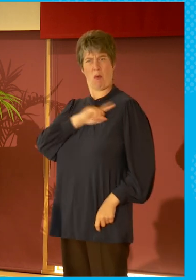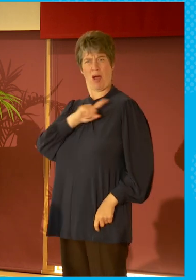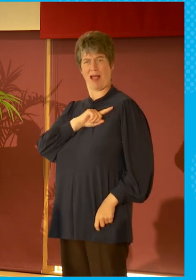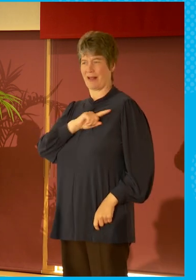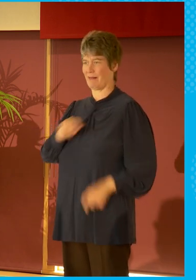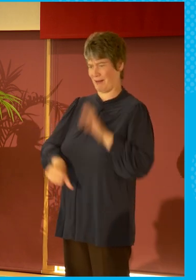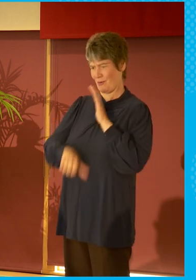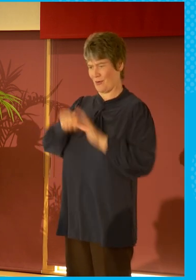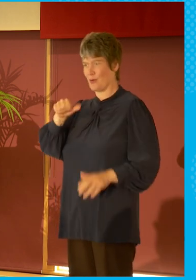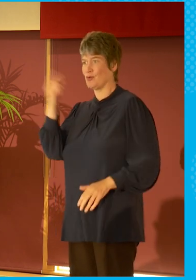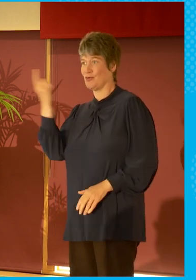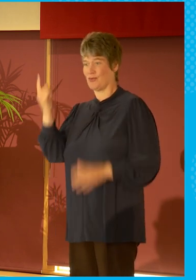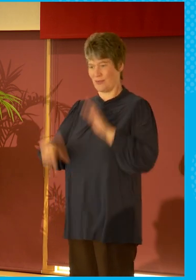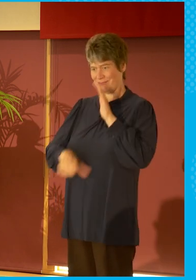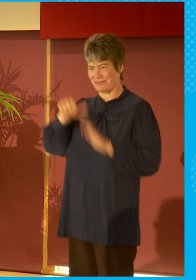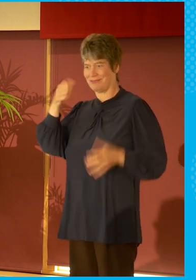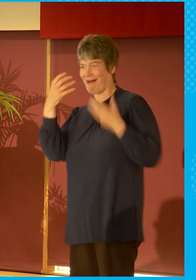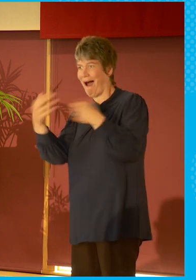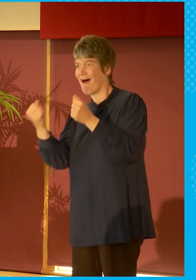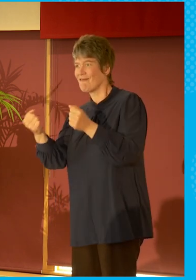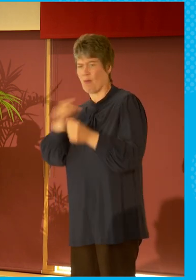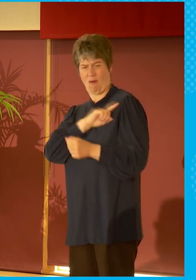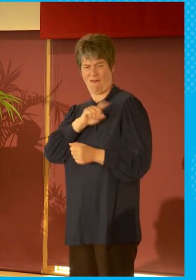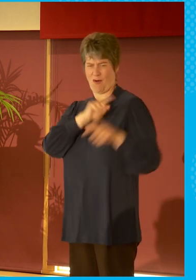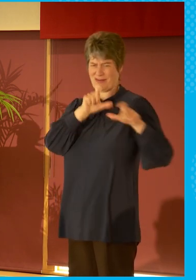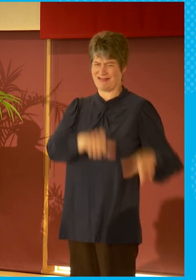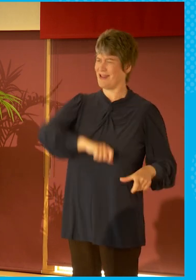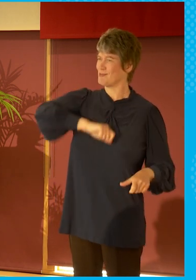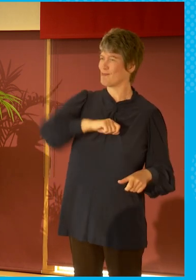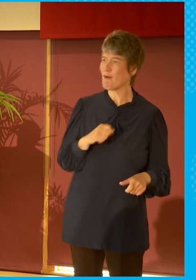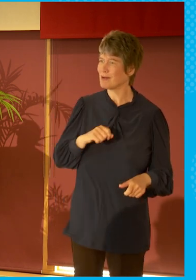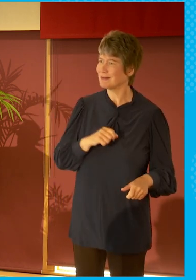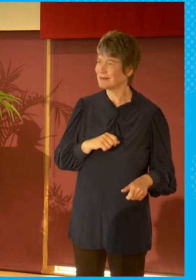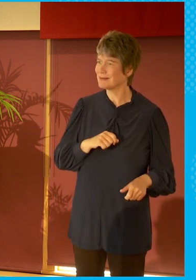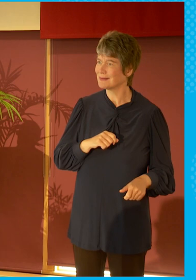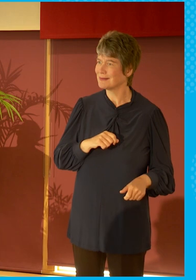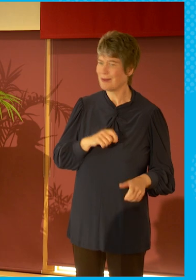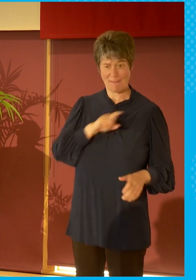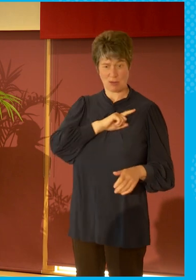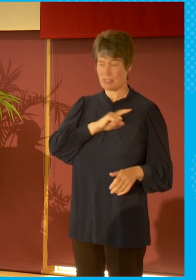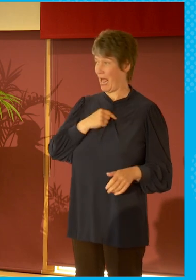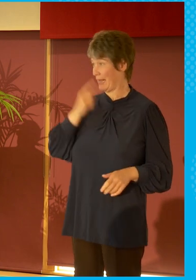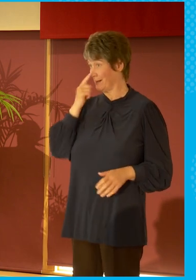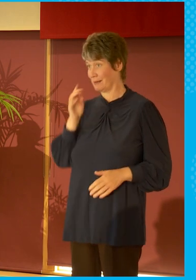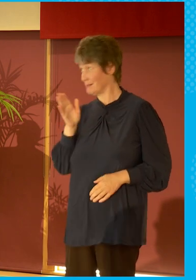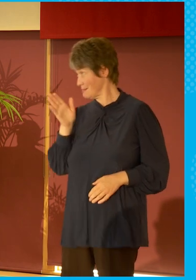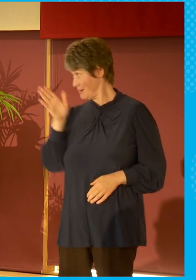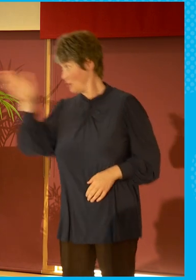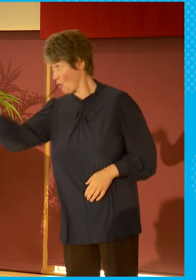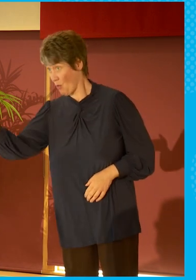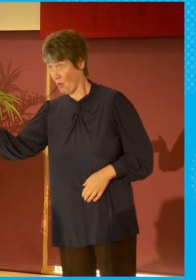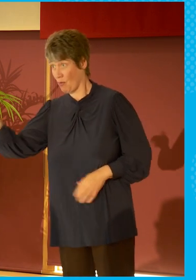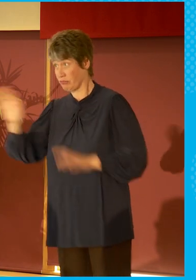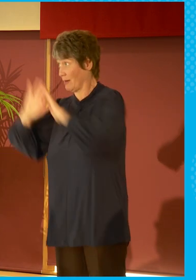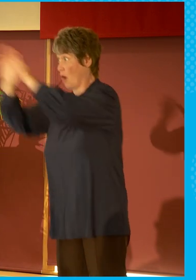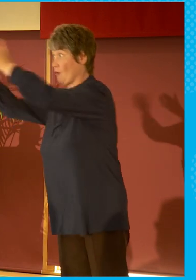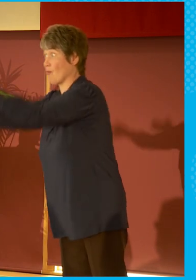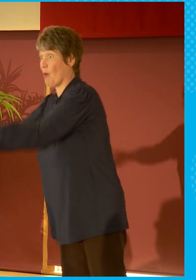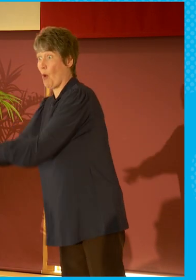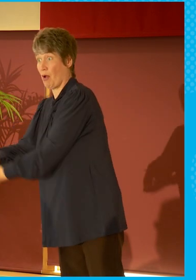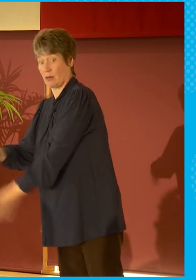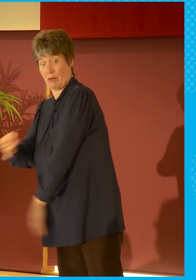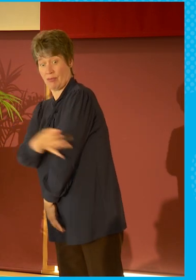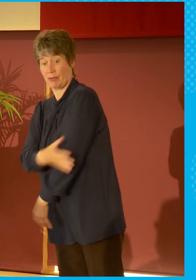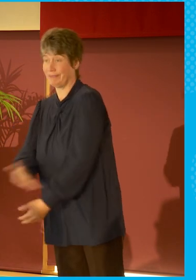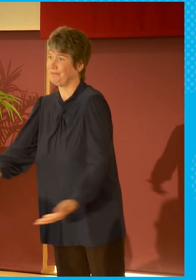they don't have the platform? I could go on all day so I'm going to stop but that's my take on